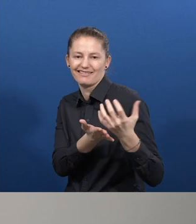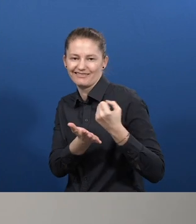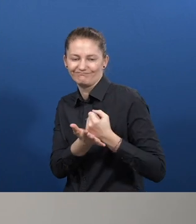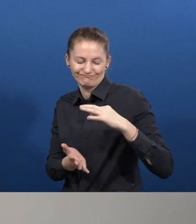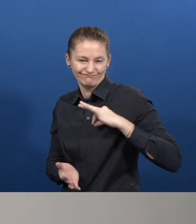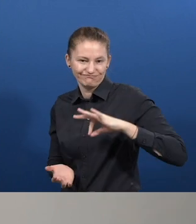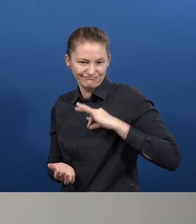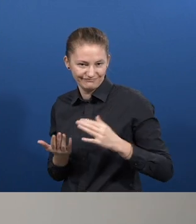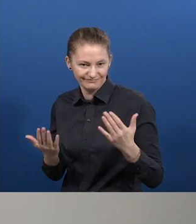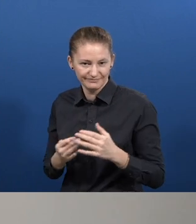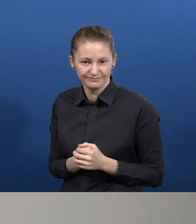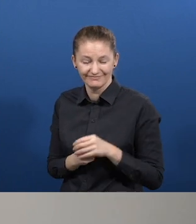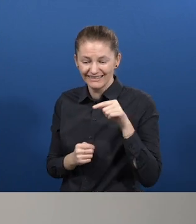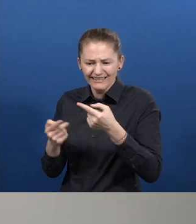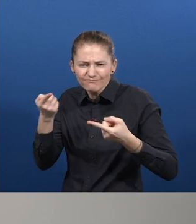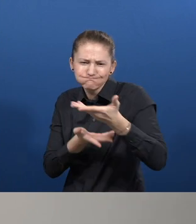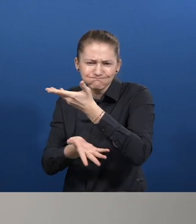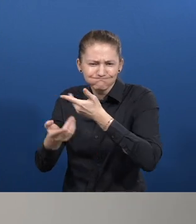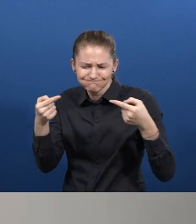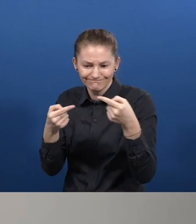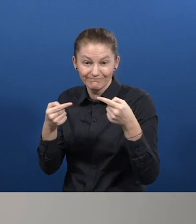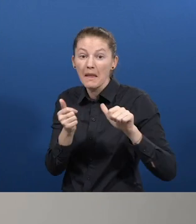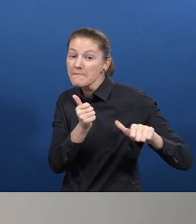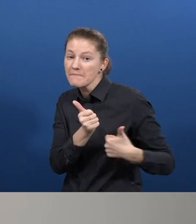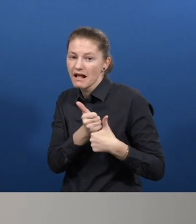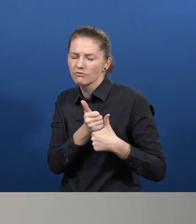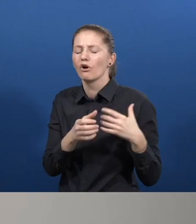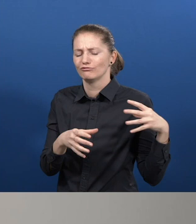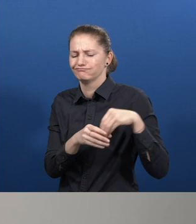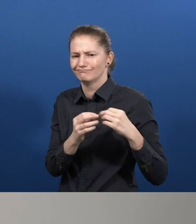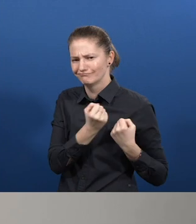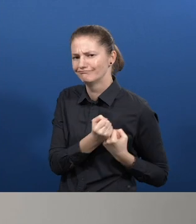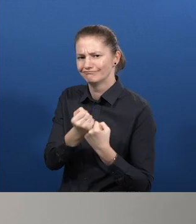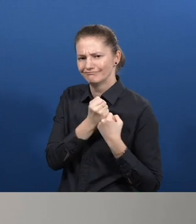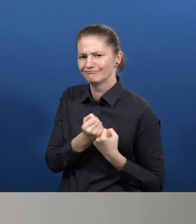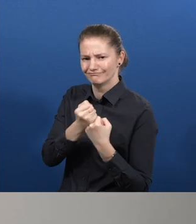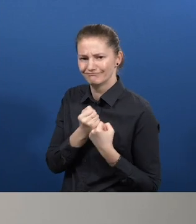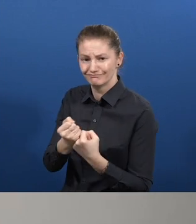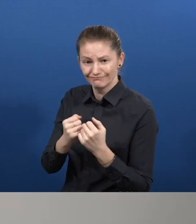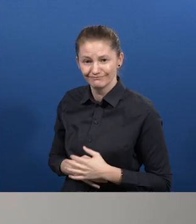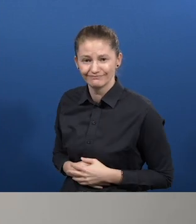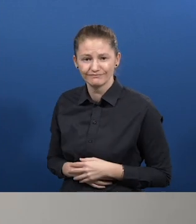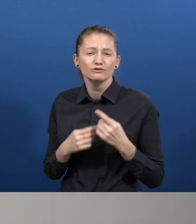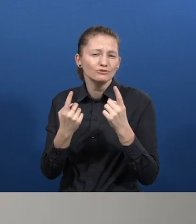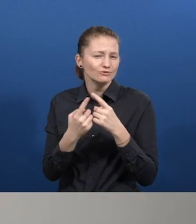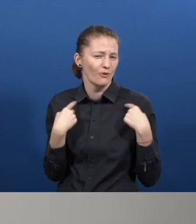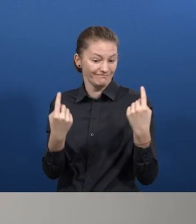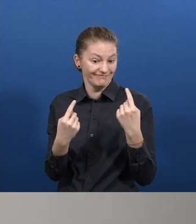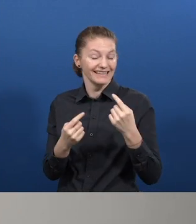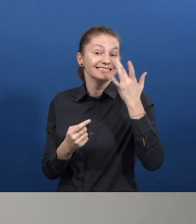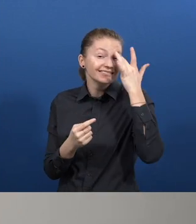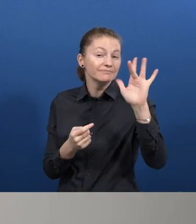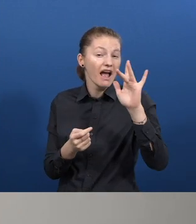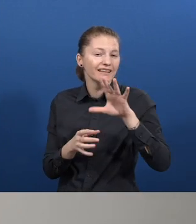Mentors too have been very involved in the discussion. We do think the smart inclusion center which we'd like to